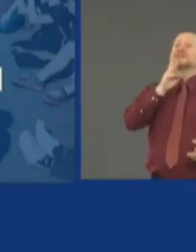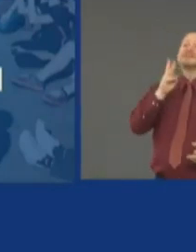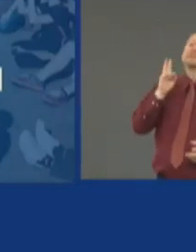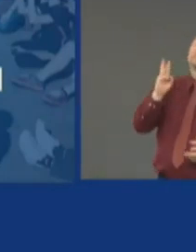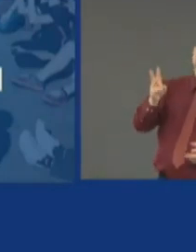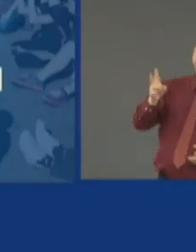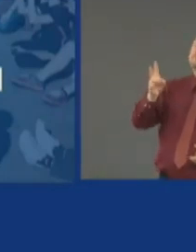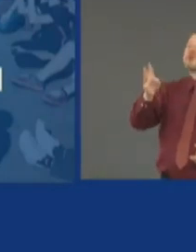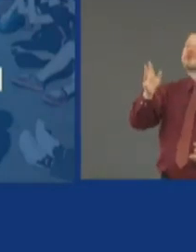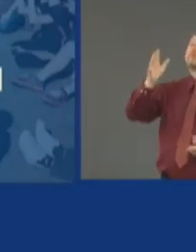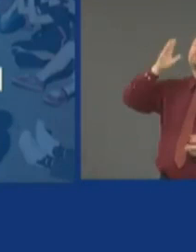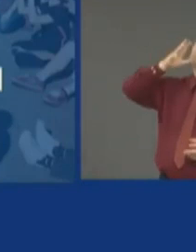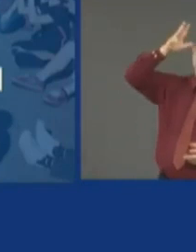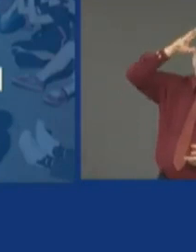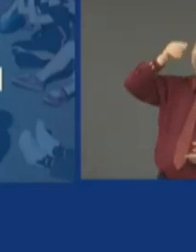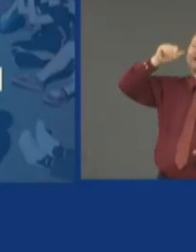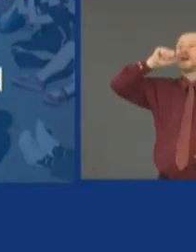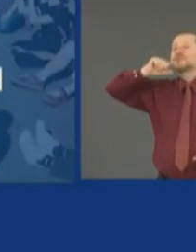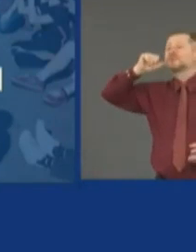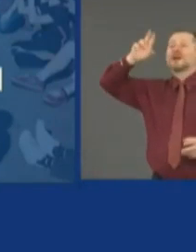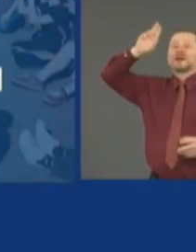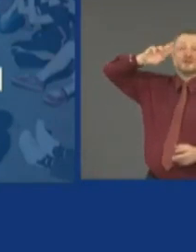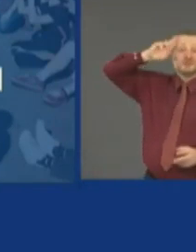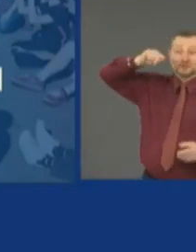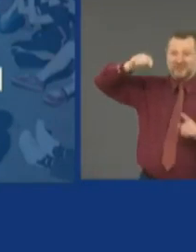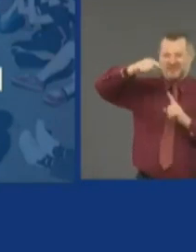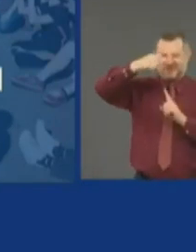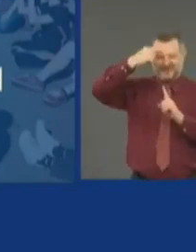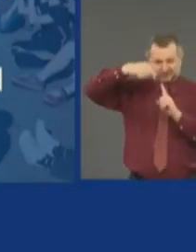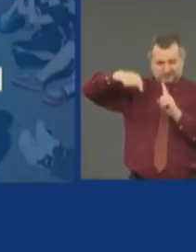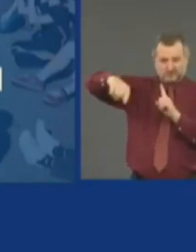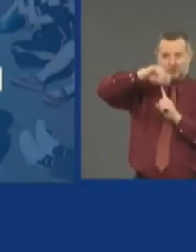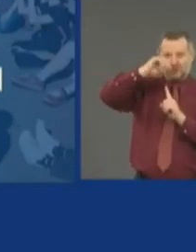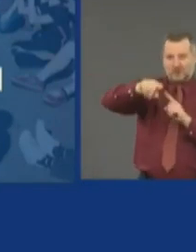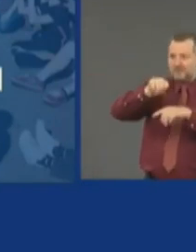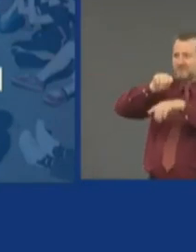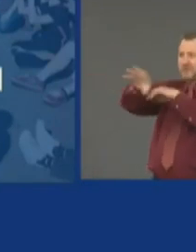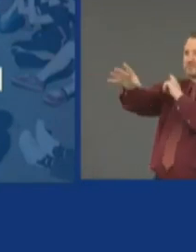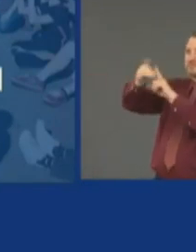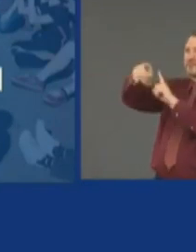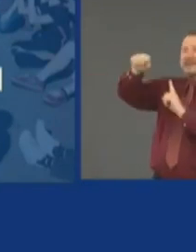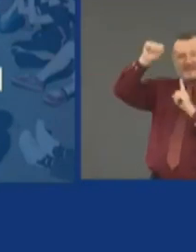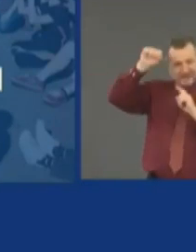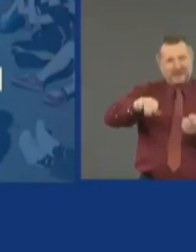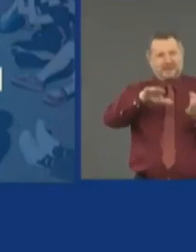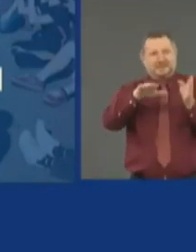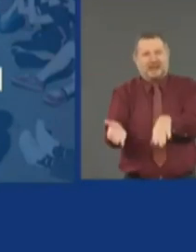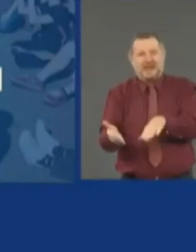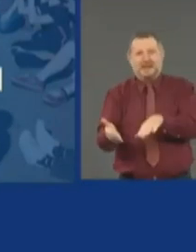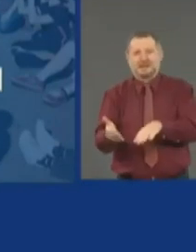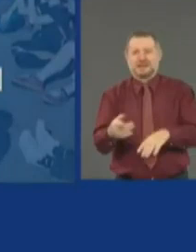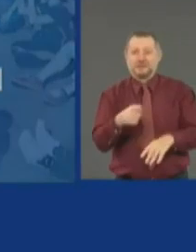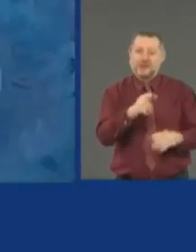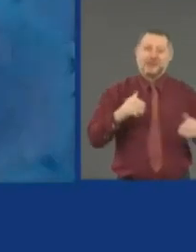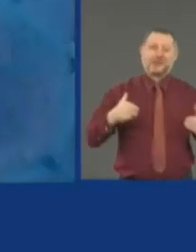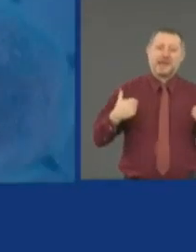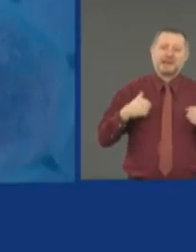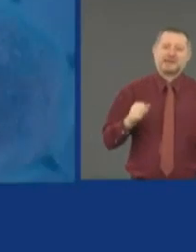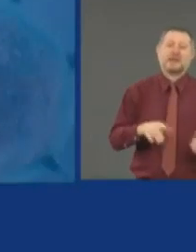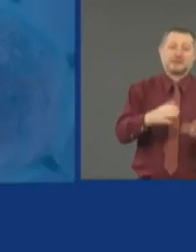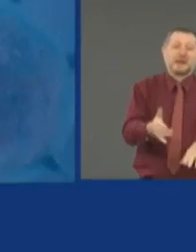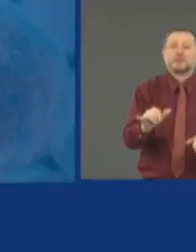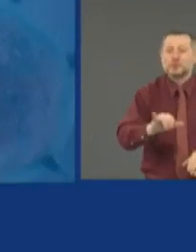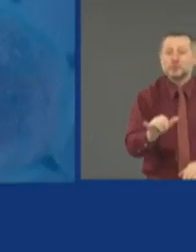or aunt. They can die from this virus. And by the way, you could too, but that's a separate conversation.